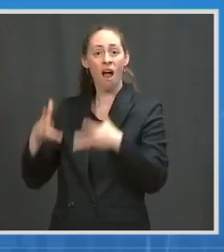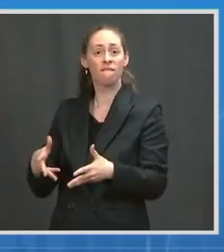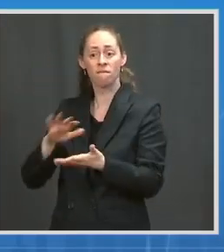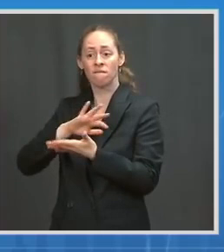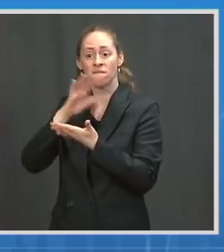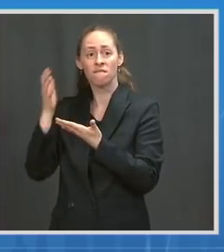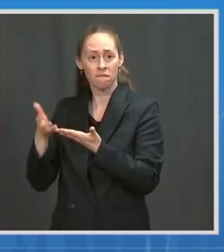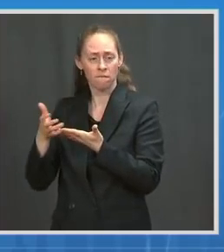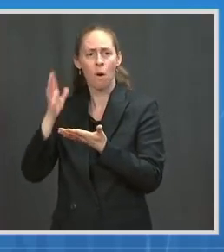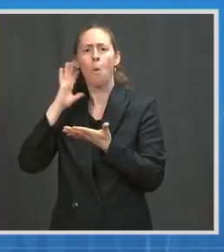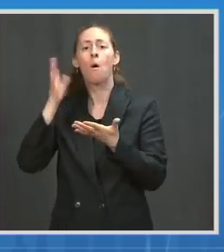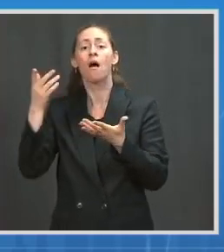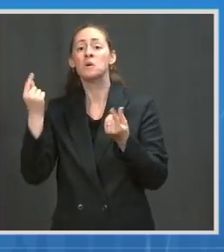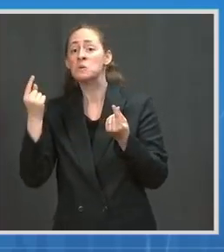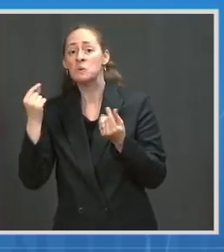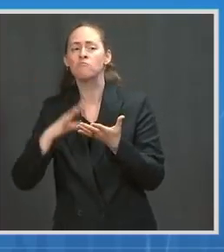minimum.